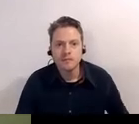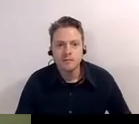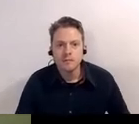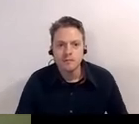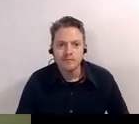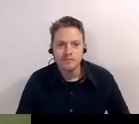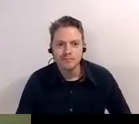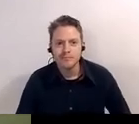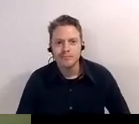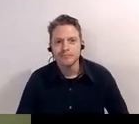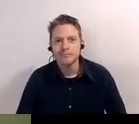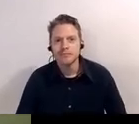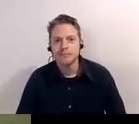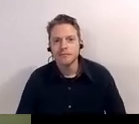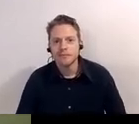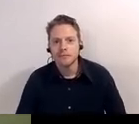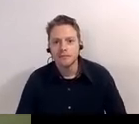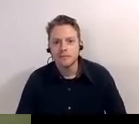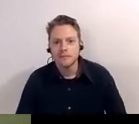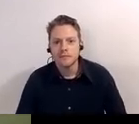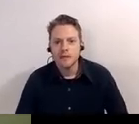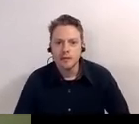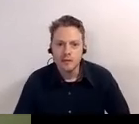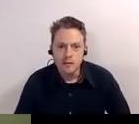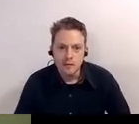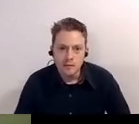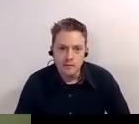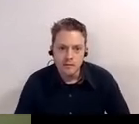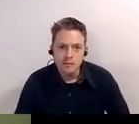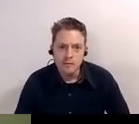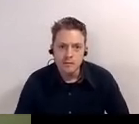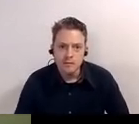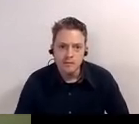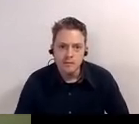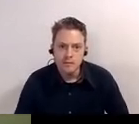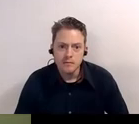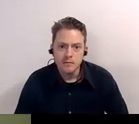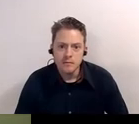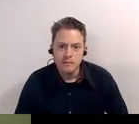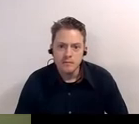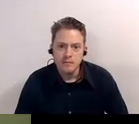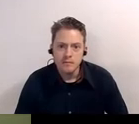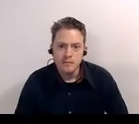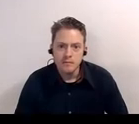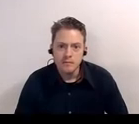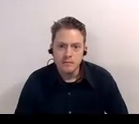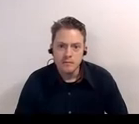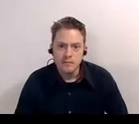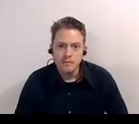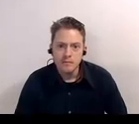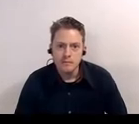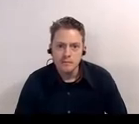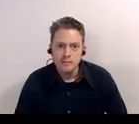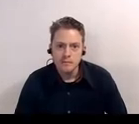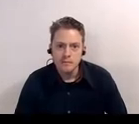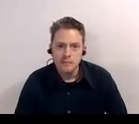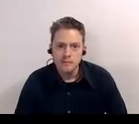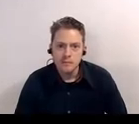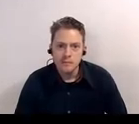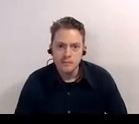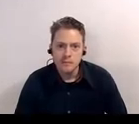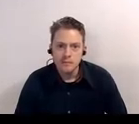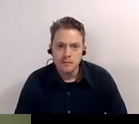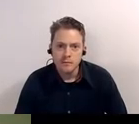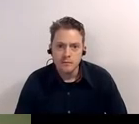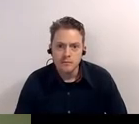get past that all right so this i'm ending with this postcard and um and uh